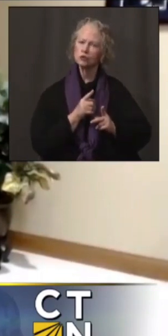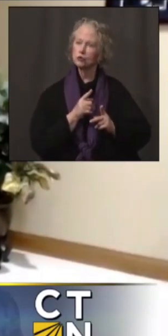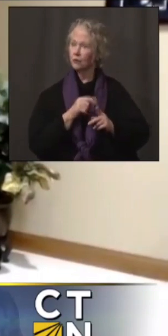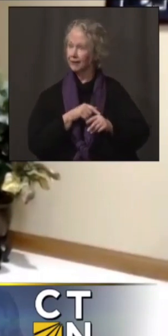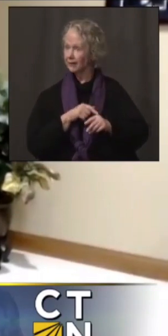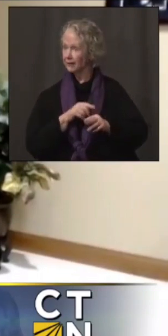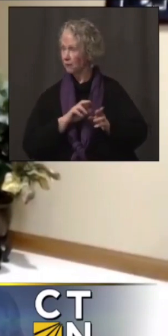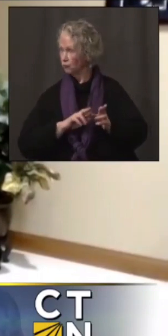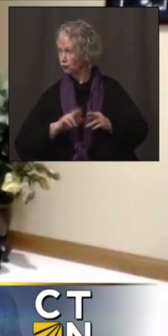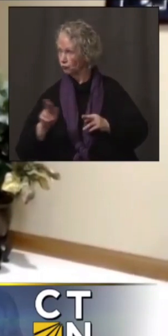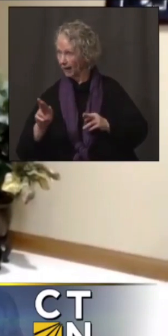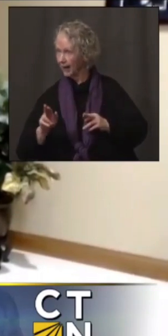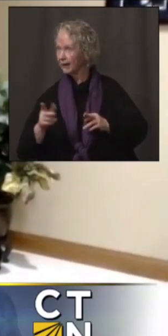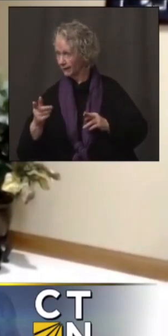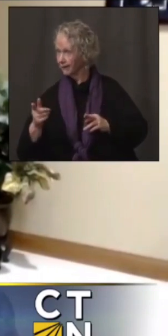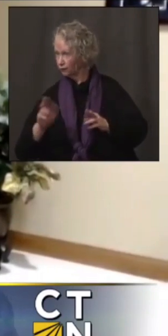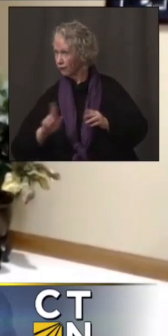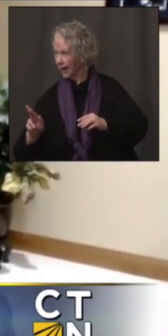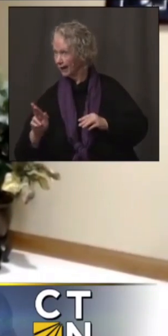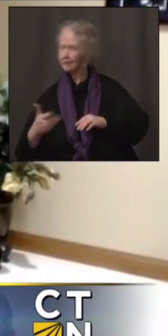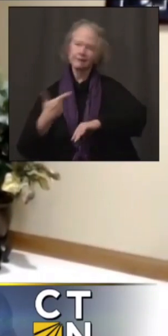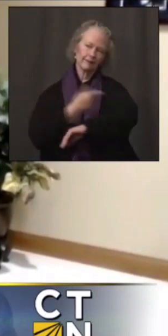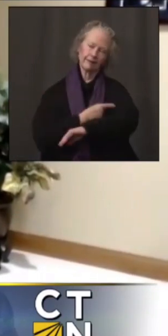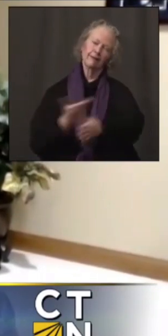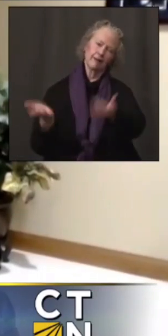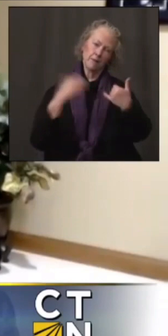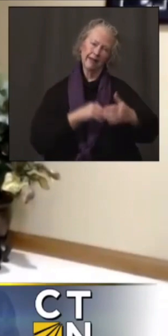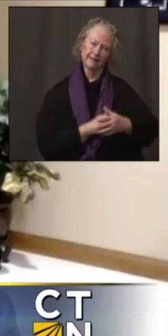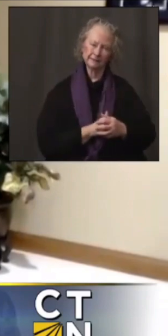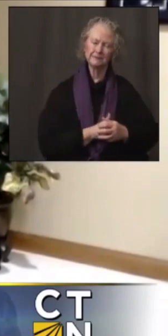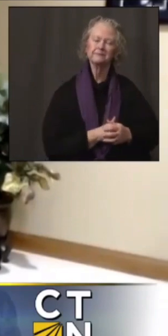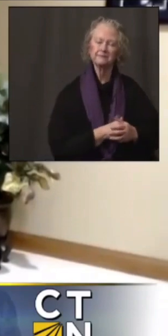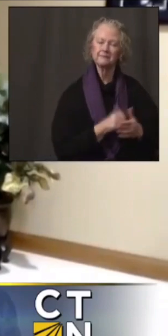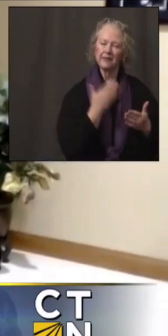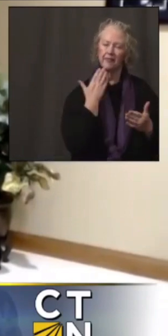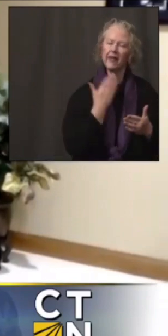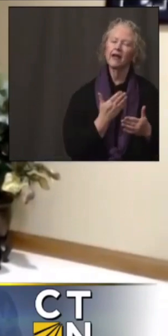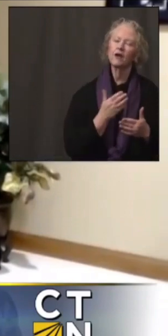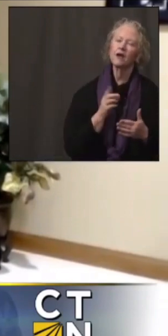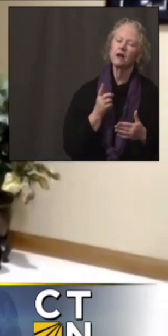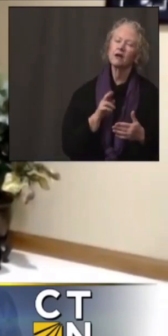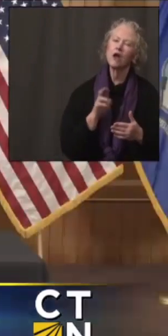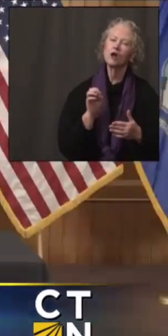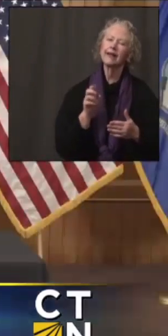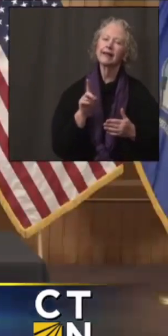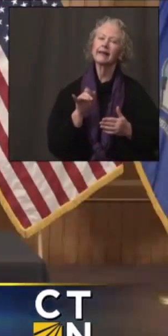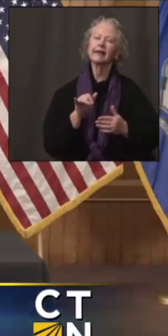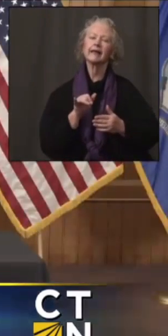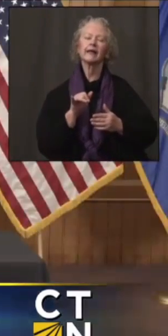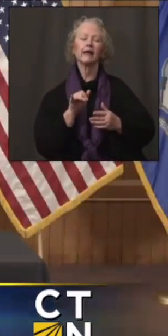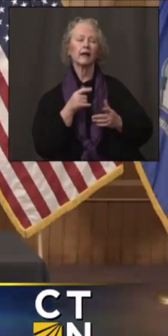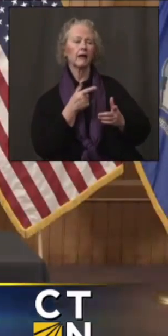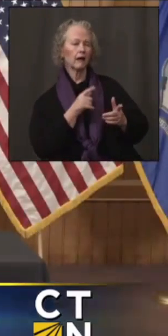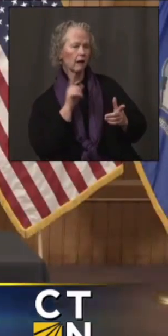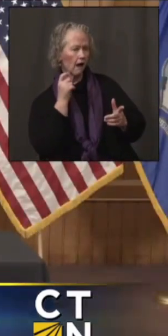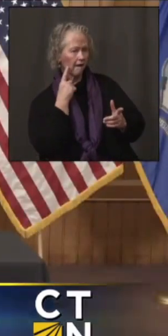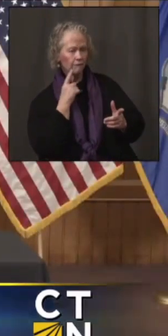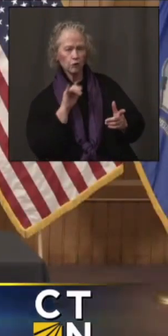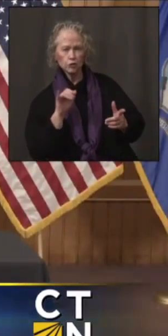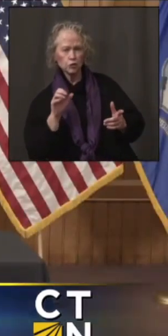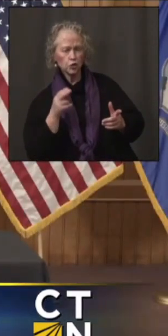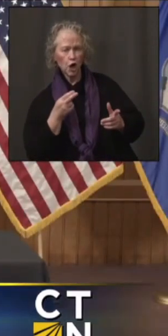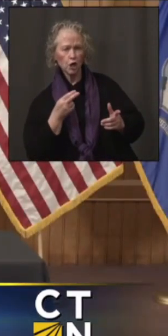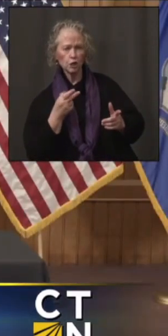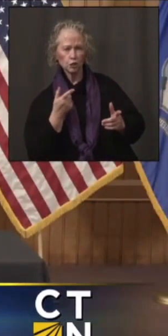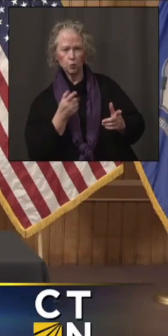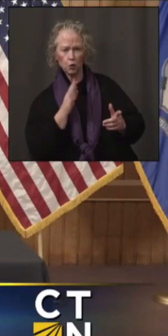up, they're ready to roll their sleeves up and receive the vaccine. Thank you, Dr. Eadie. And, governor, or maybe Josh, if one of you could speak about